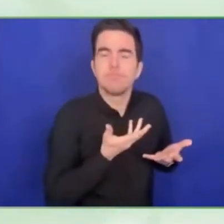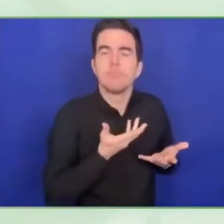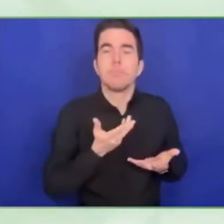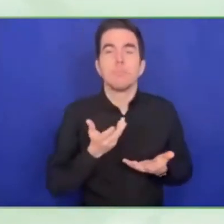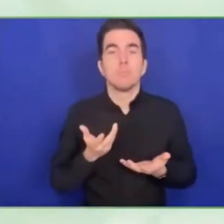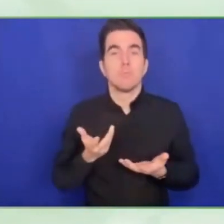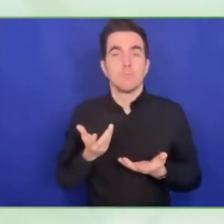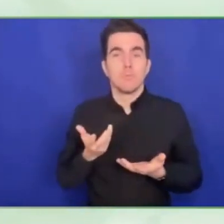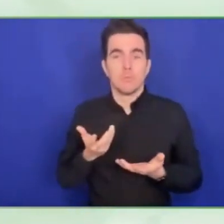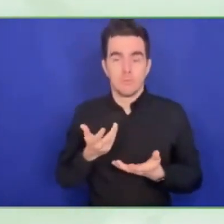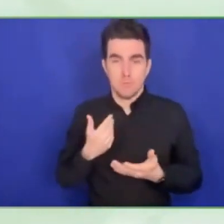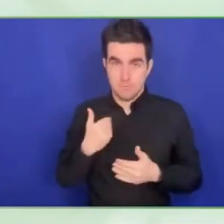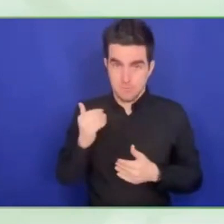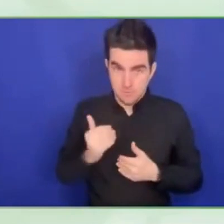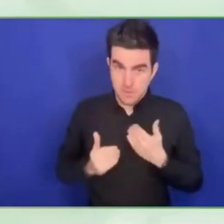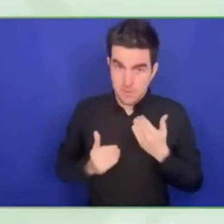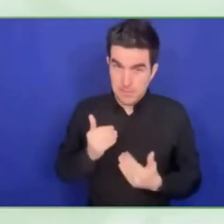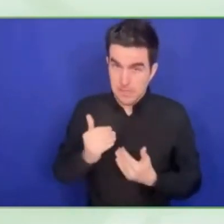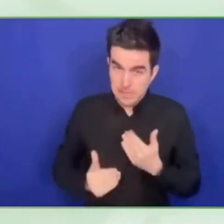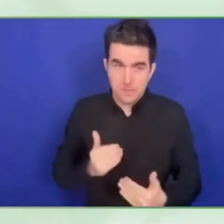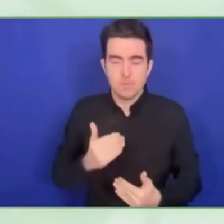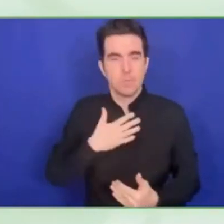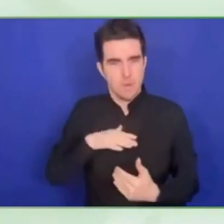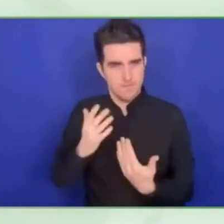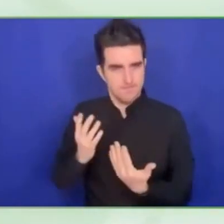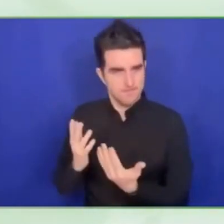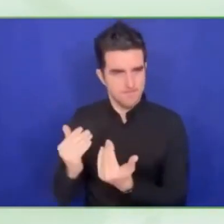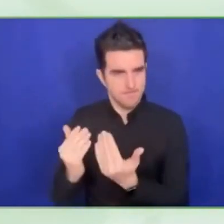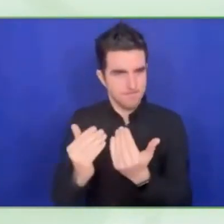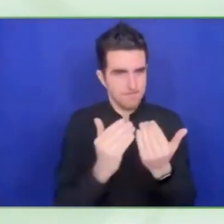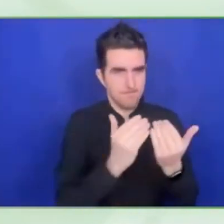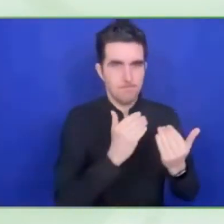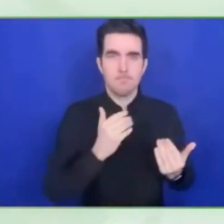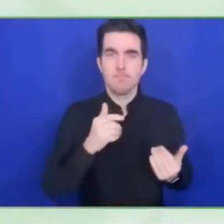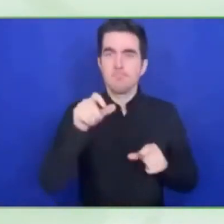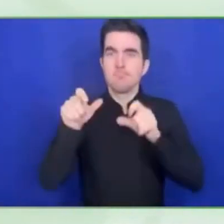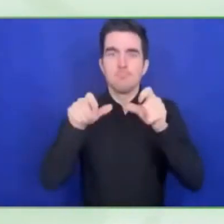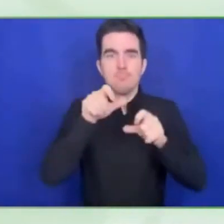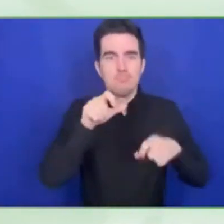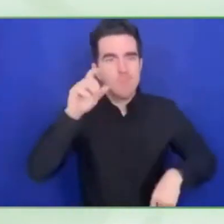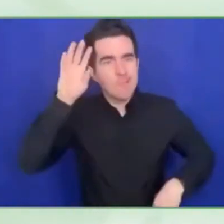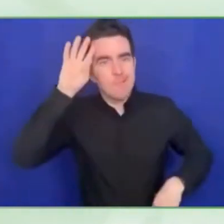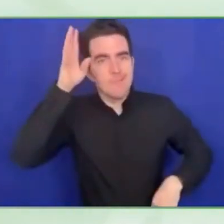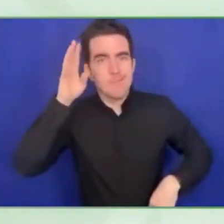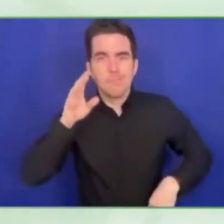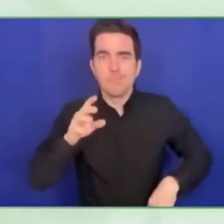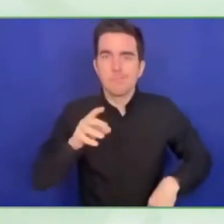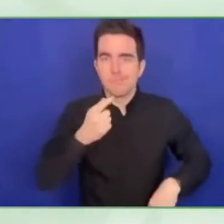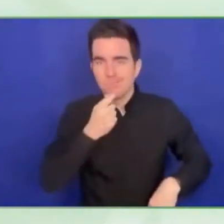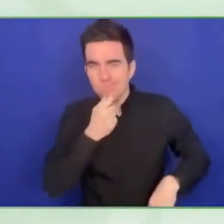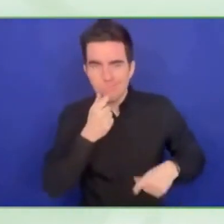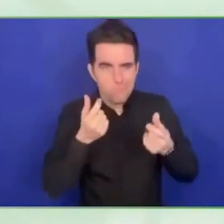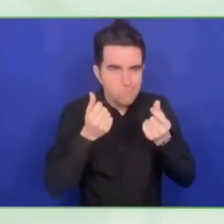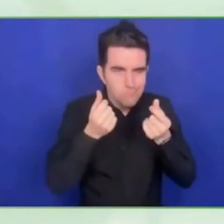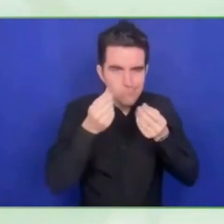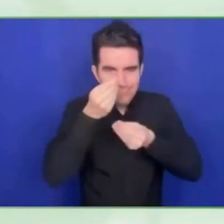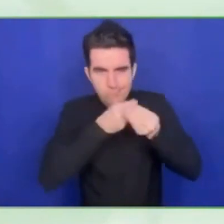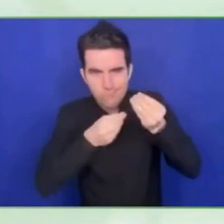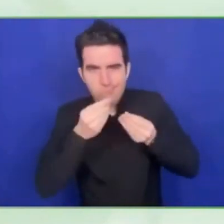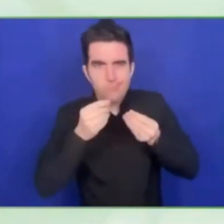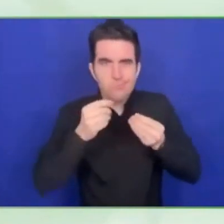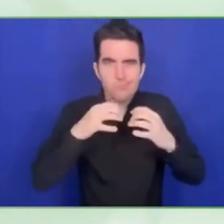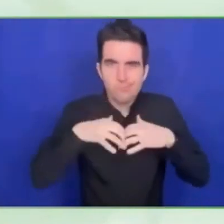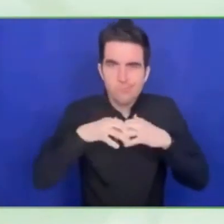the turbo. It is not the time to slow down. This is the time to think exponentially about meeting the need